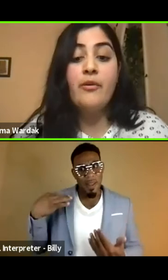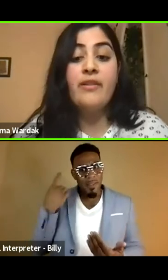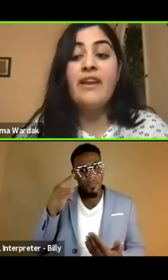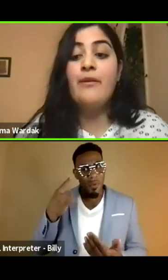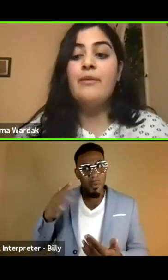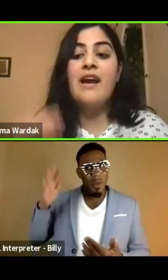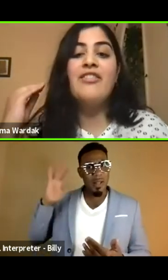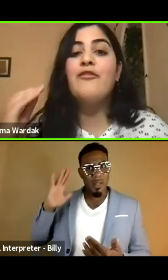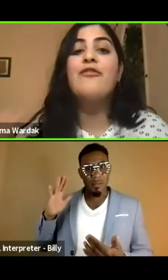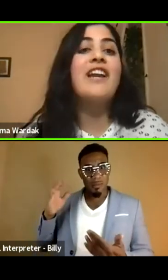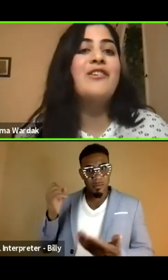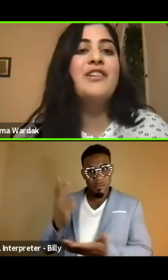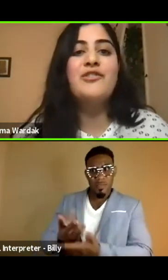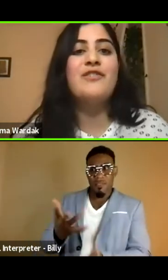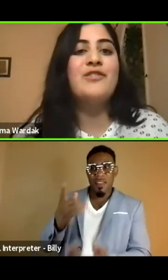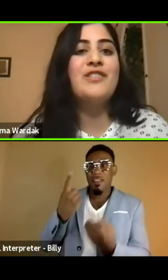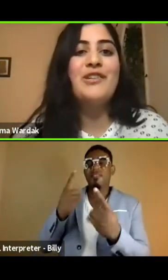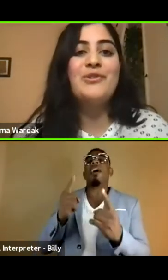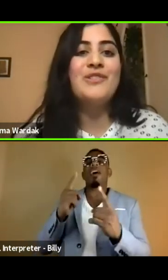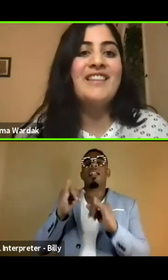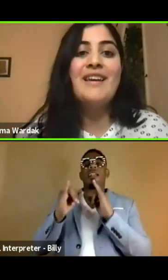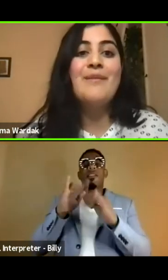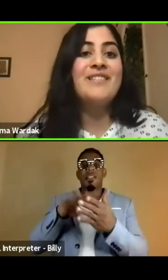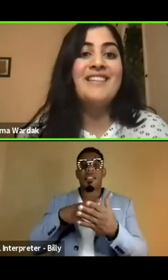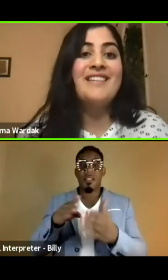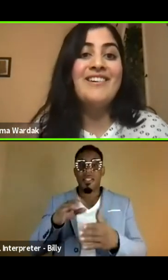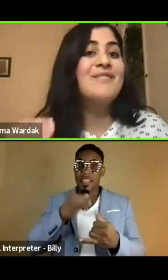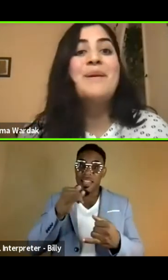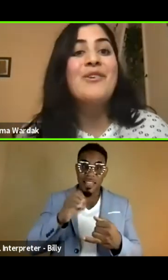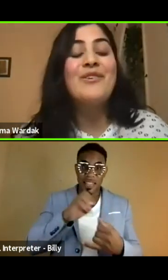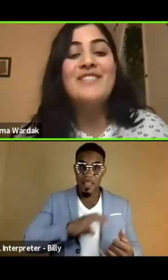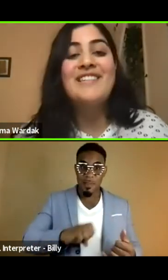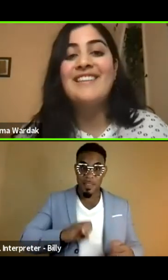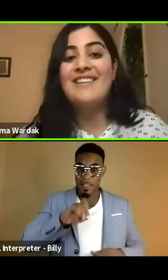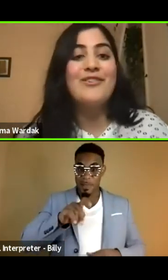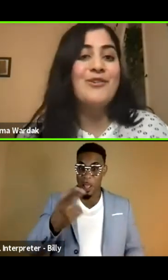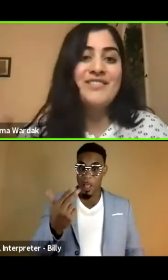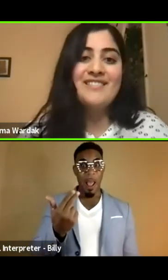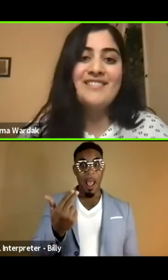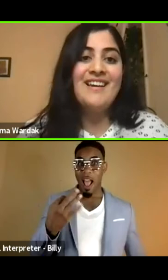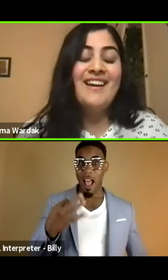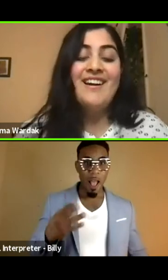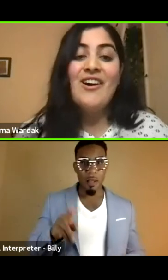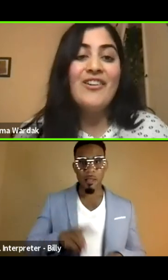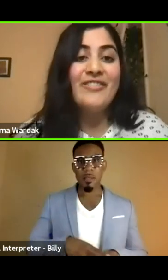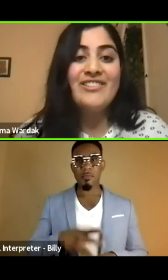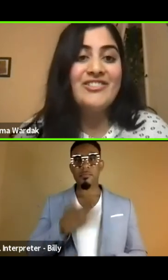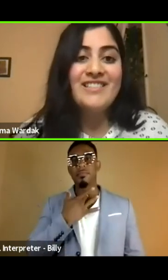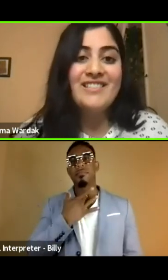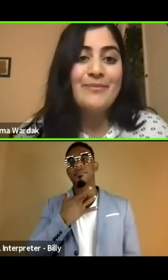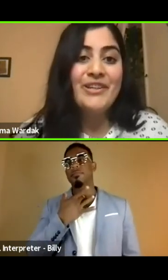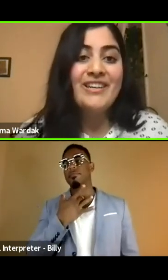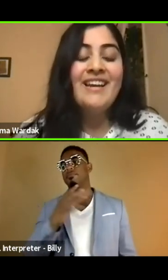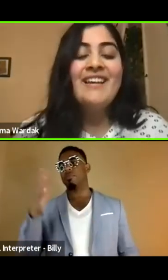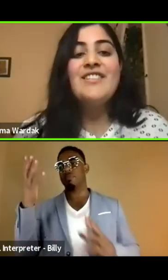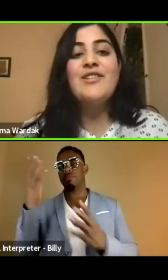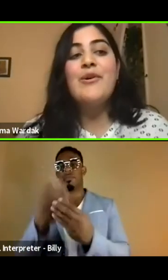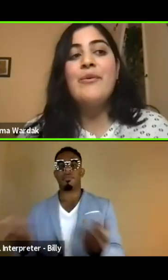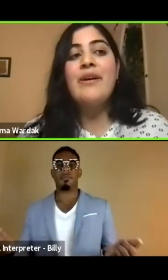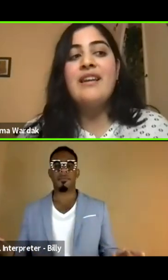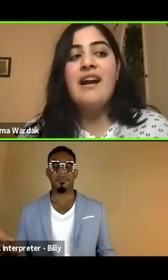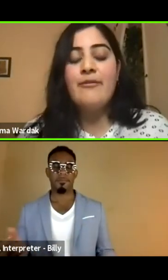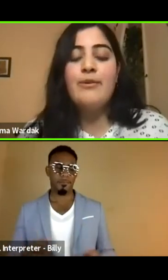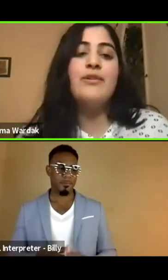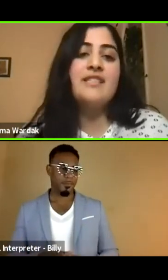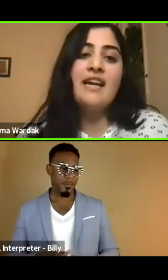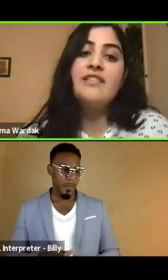a while ago. And they had their final interview scheduled at the embassy on September 13th. And of course, all of that just disappeared. So